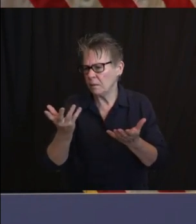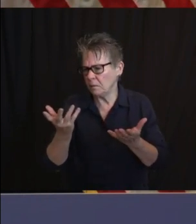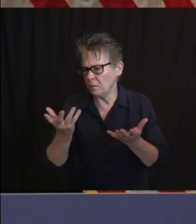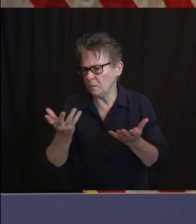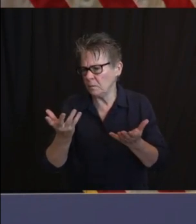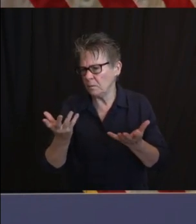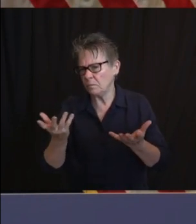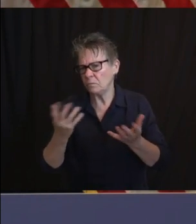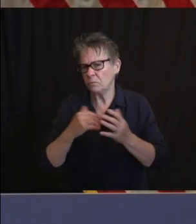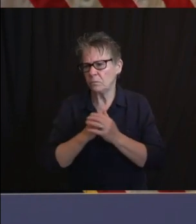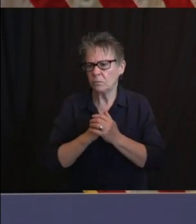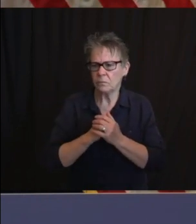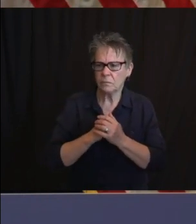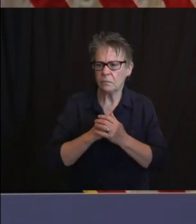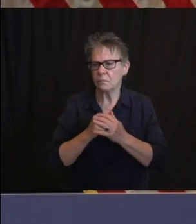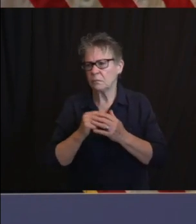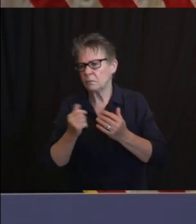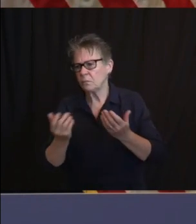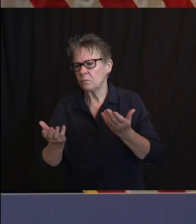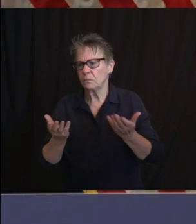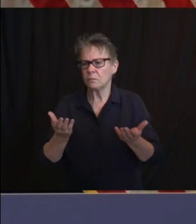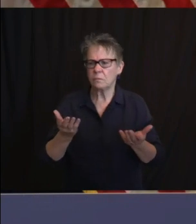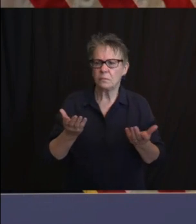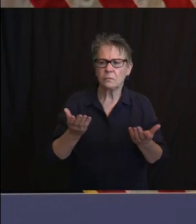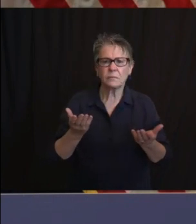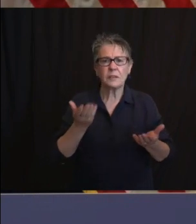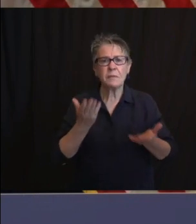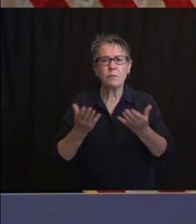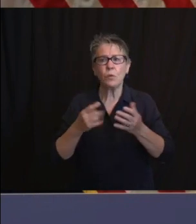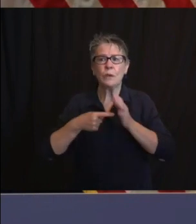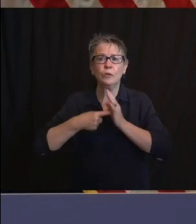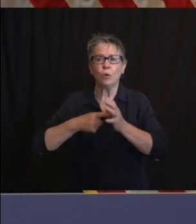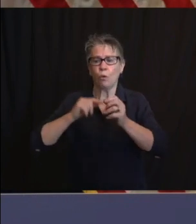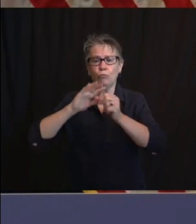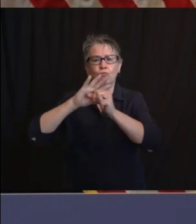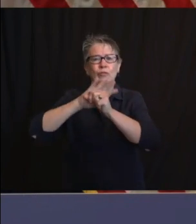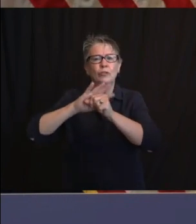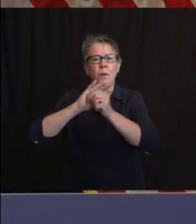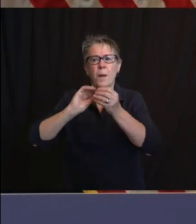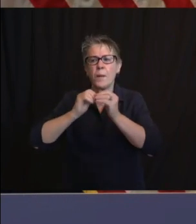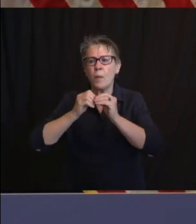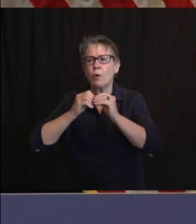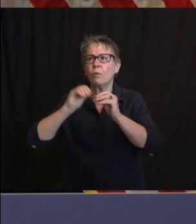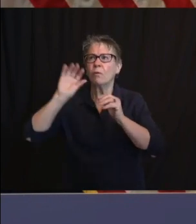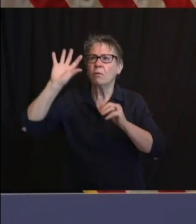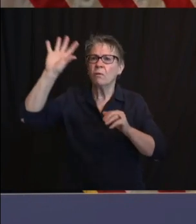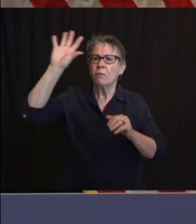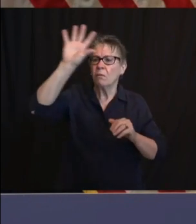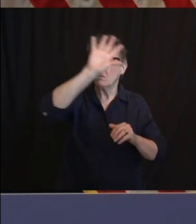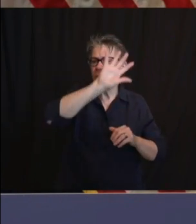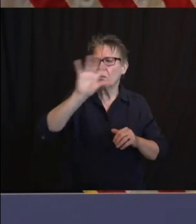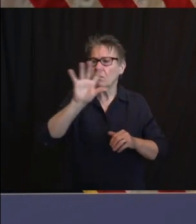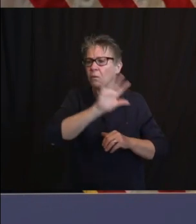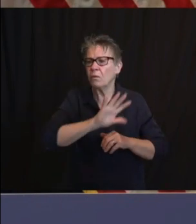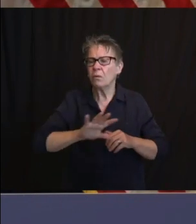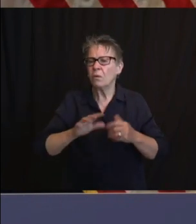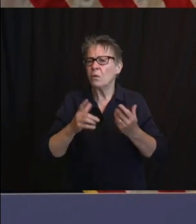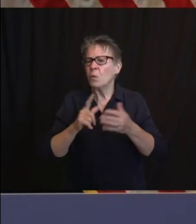state this way? Will it be by region? Will it be in a particular neighborhood? Do we have any idea how this is going to play out?